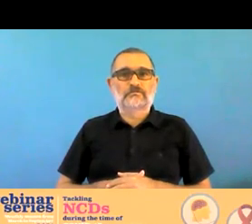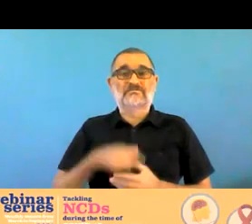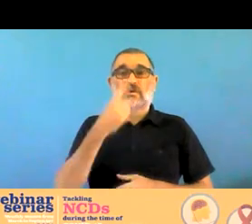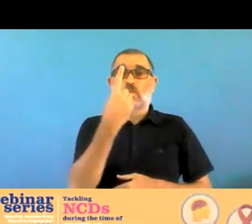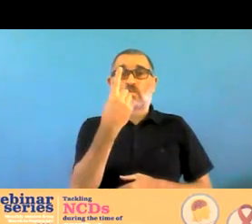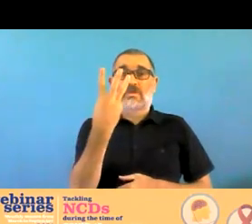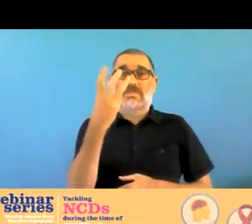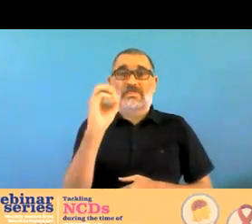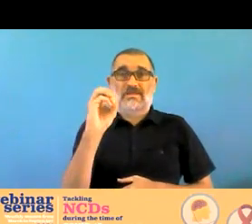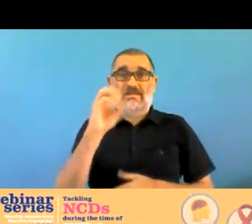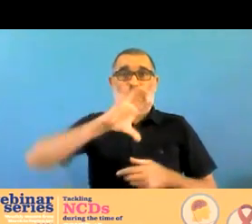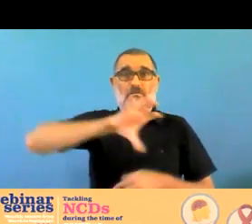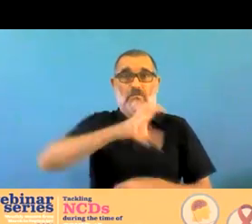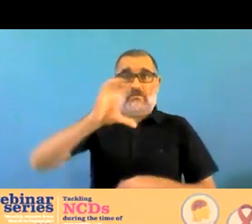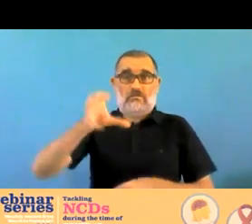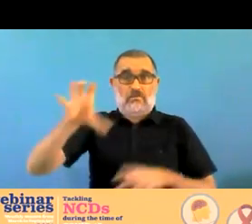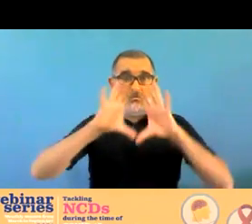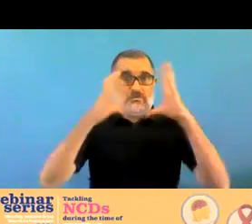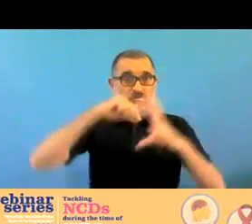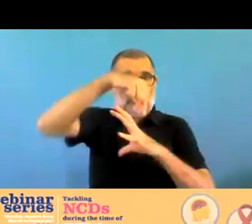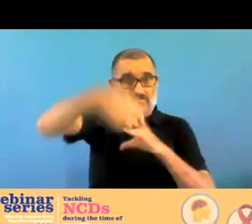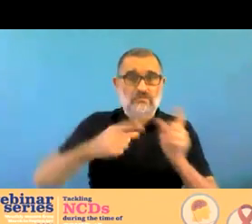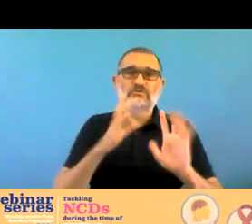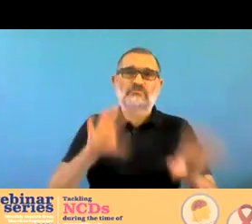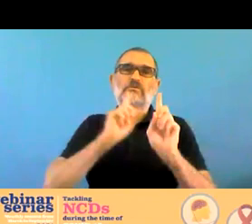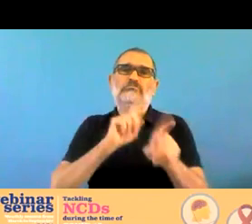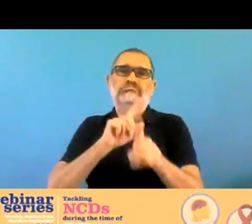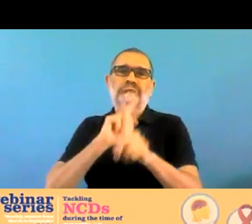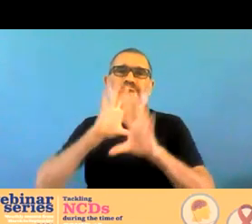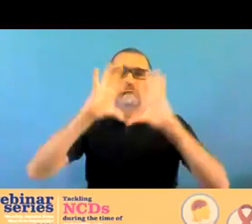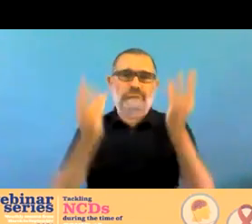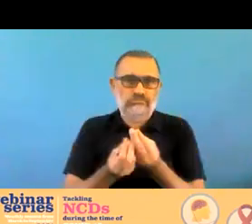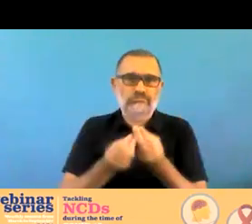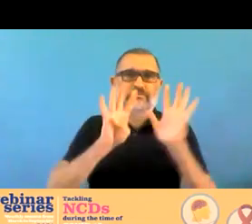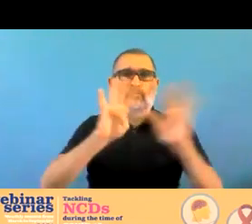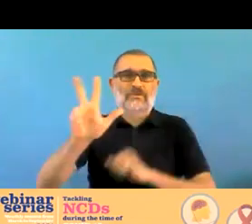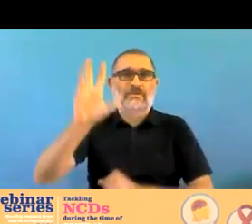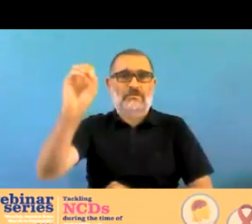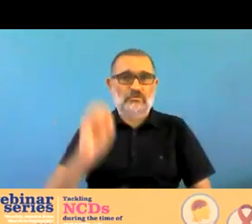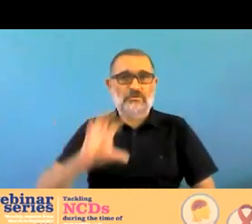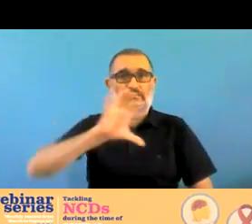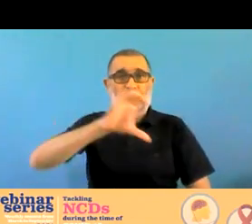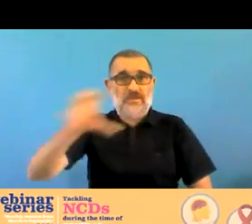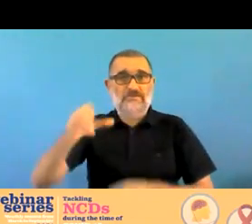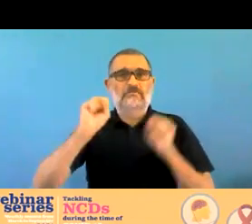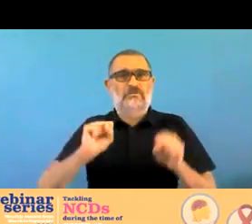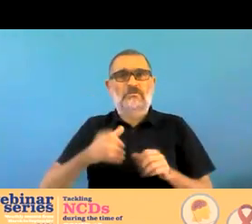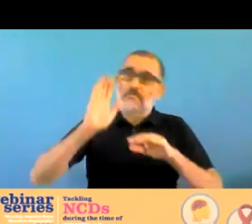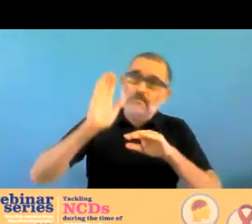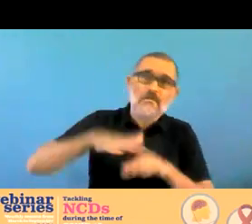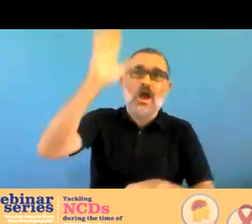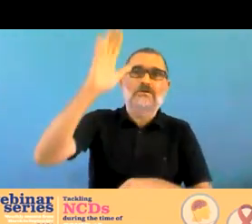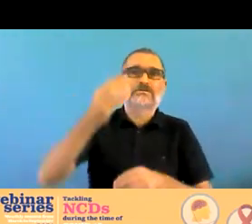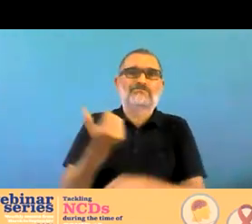system has or a number of them have been interrupted because of the pandemic now just last week this was